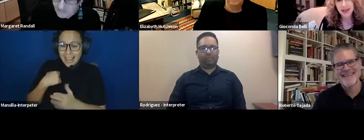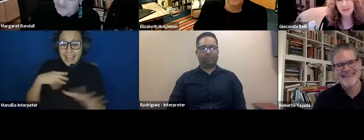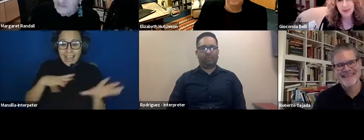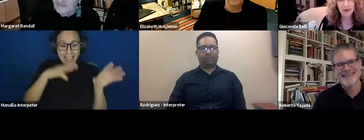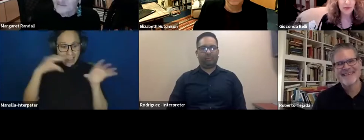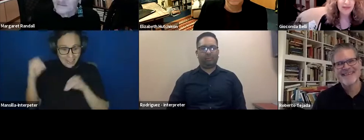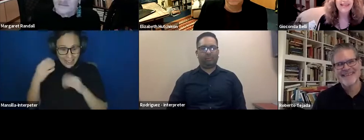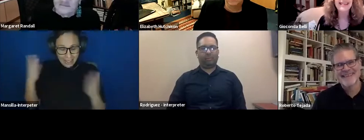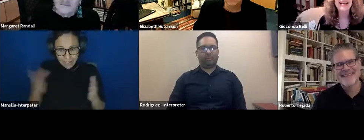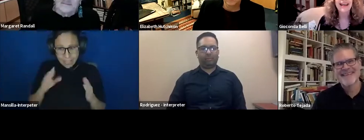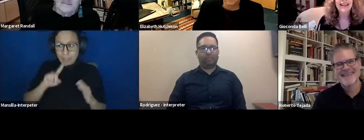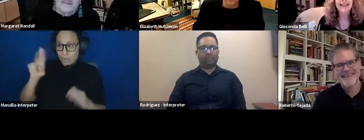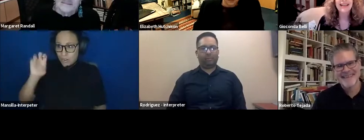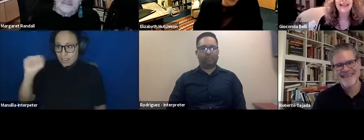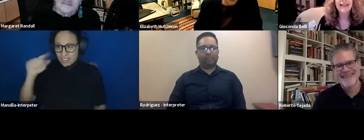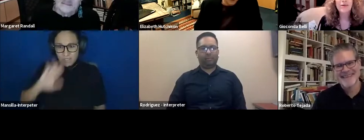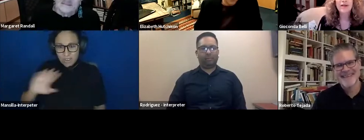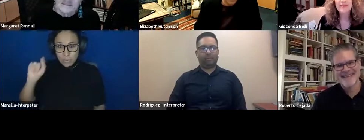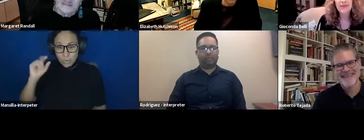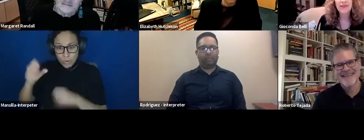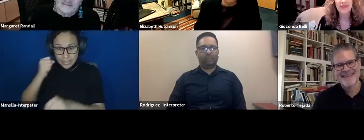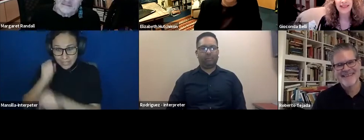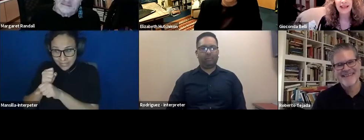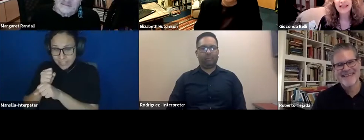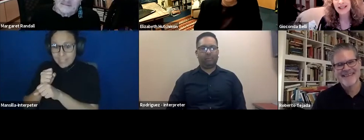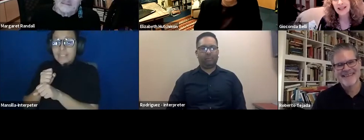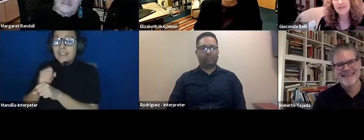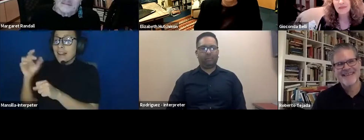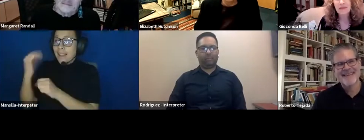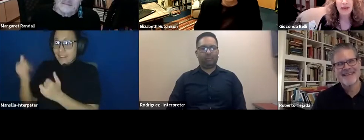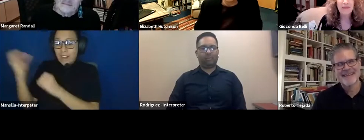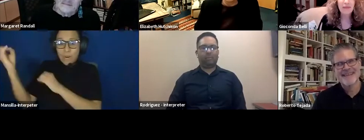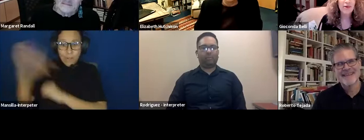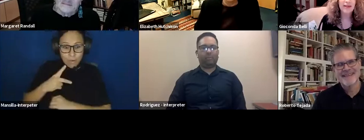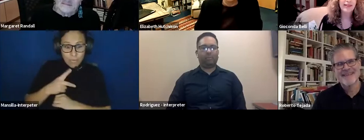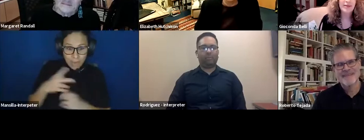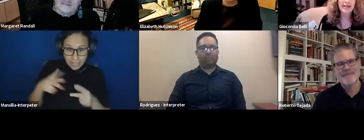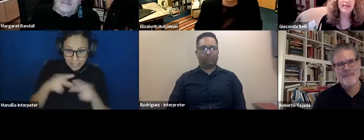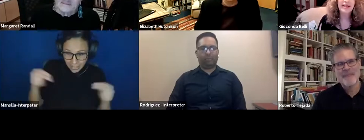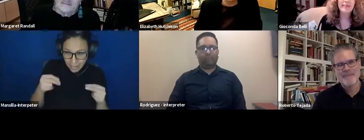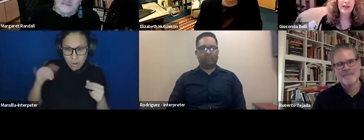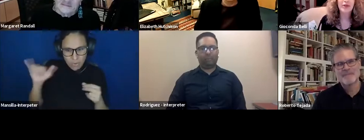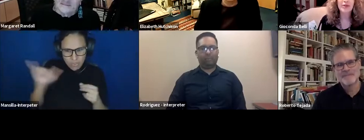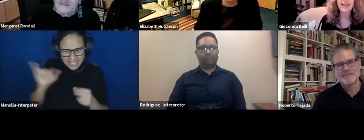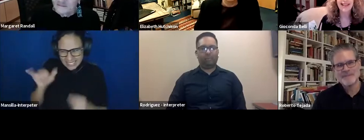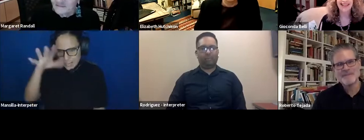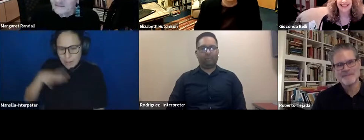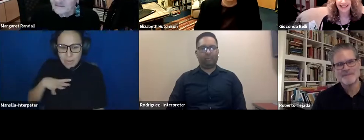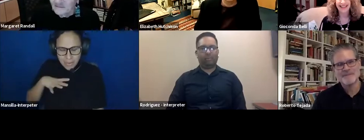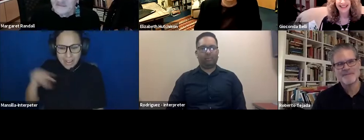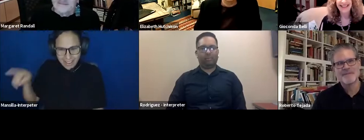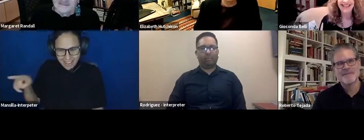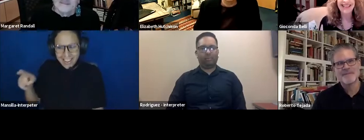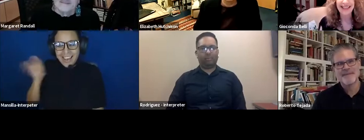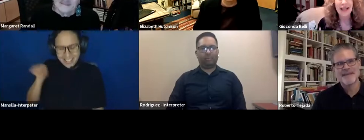with the same person. And it was, you know, I tell that in my memoir, that was a very paradoxical